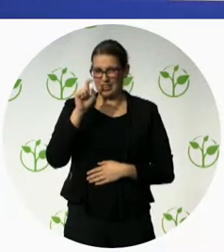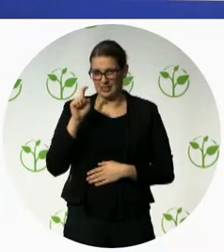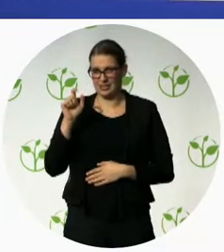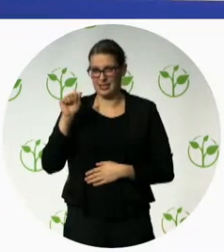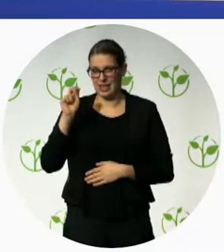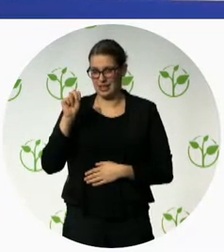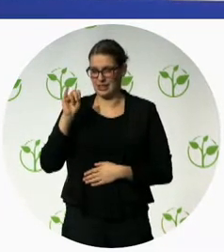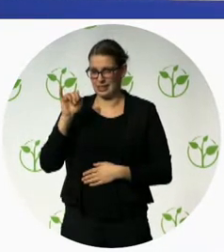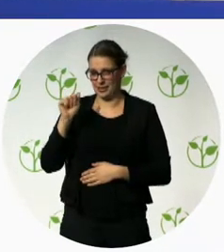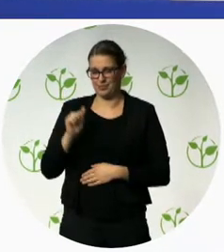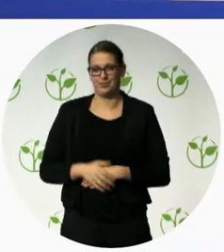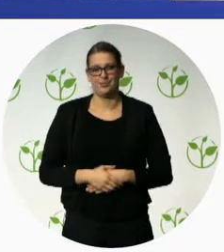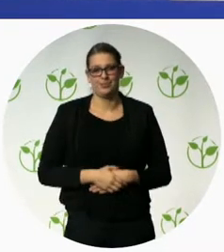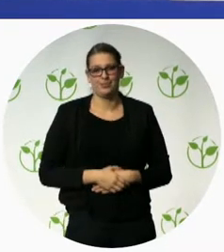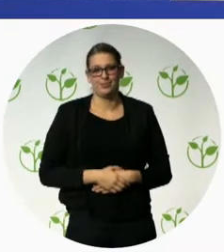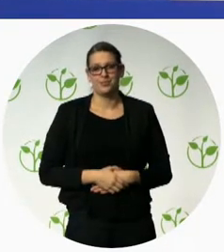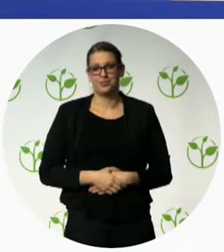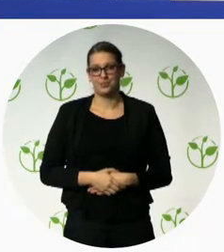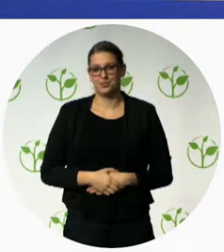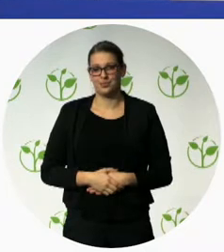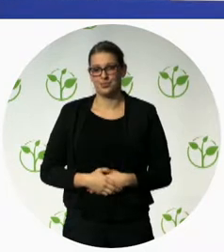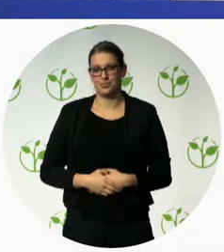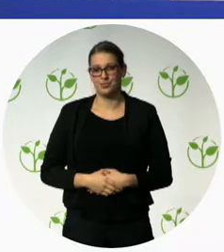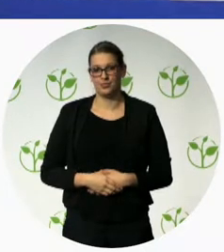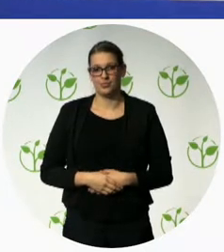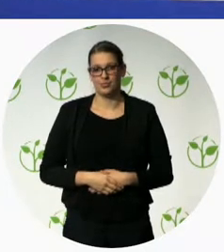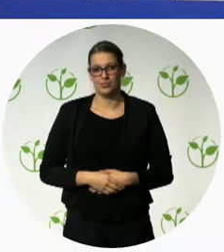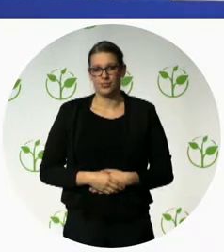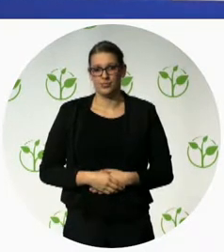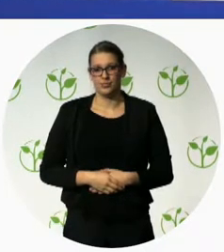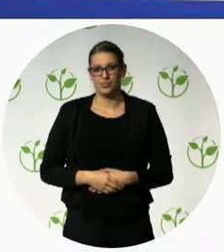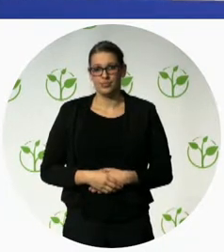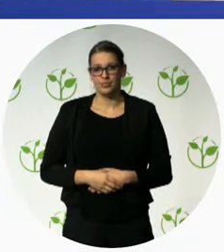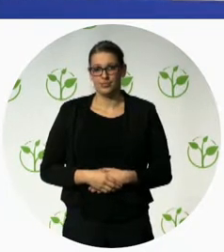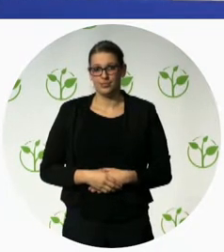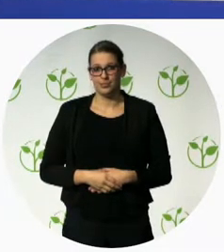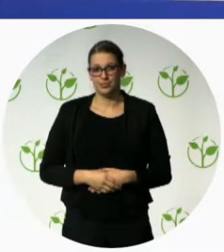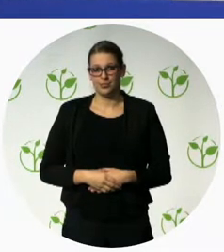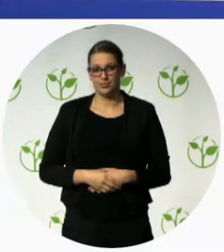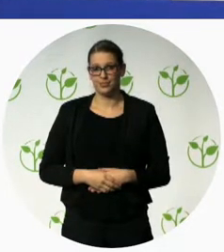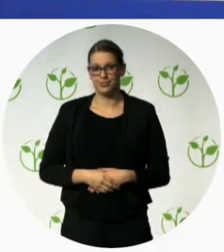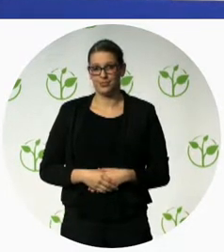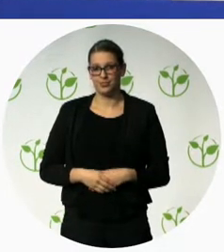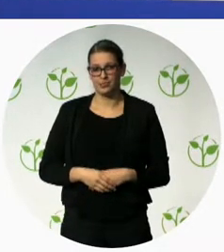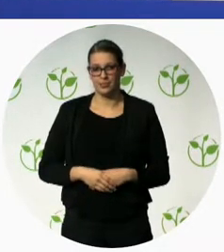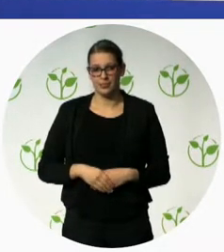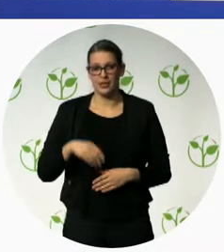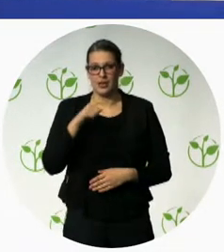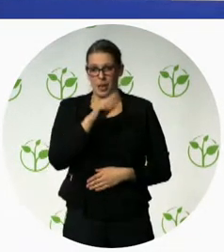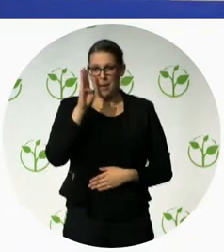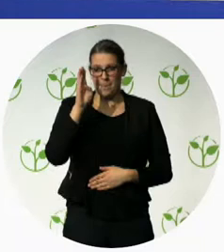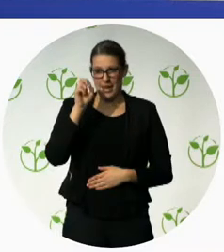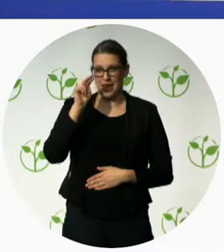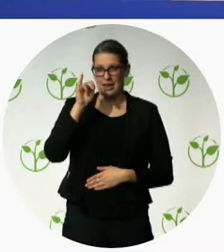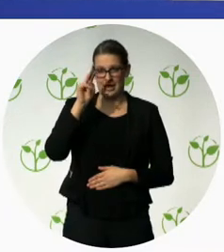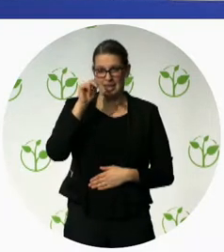we are starting to work on that also in Benin in Cote d'Ivoire and Haiti and we will try to develop in other